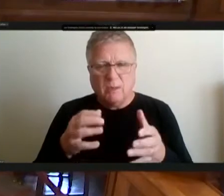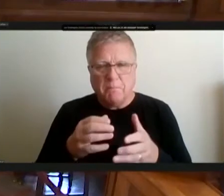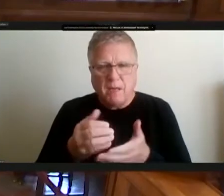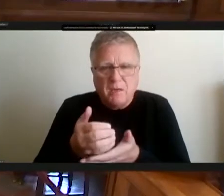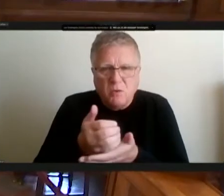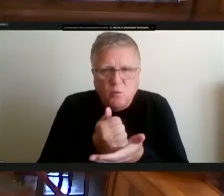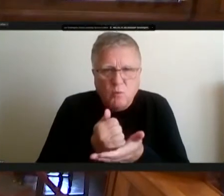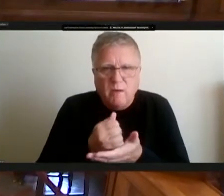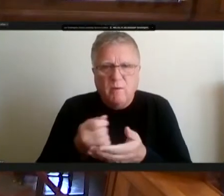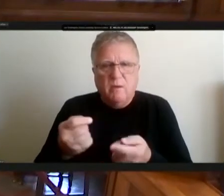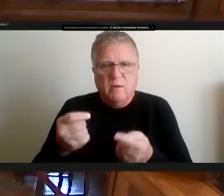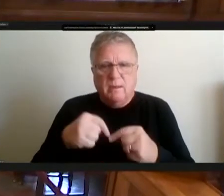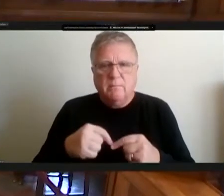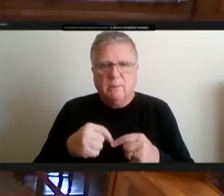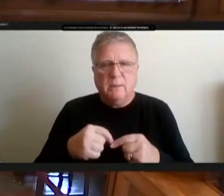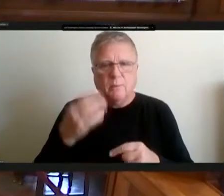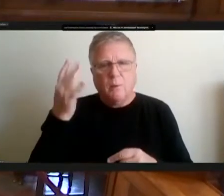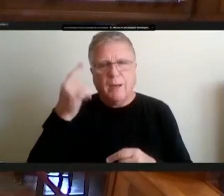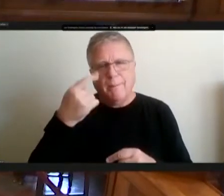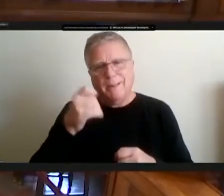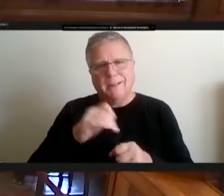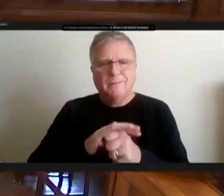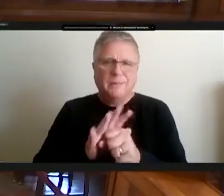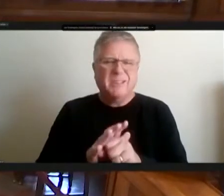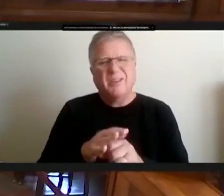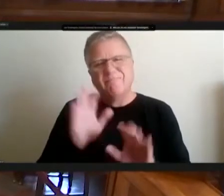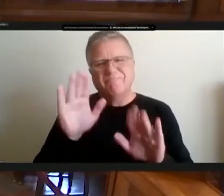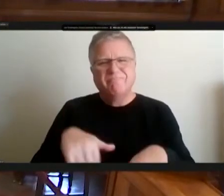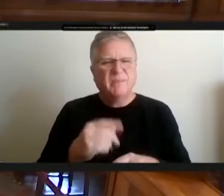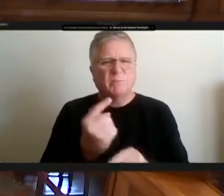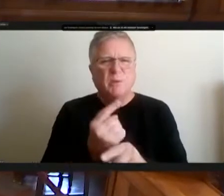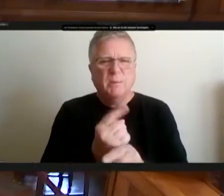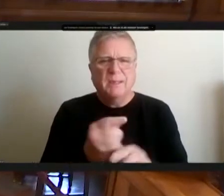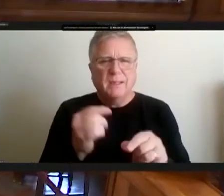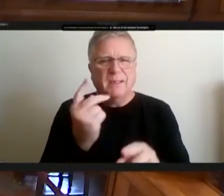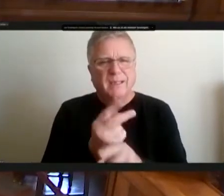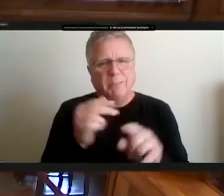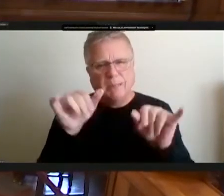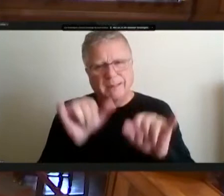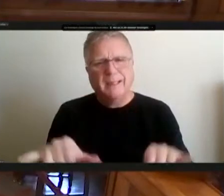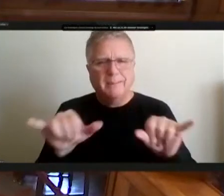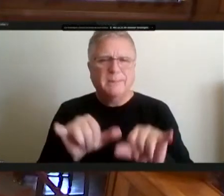pandemic so i thought it was appropriate to try to keep things the same for now